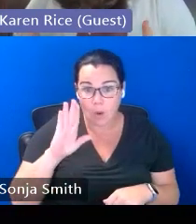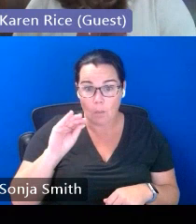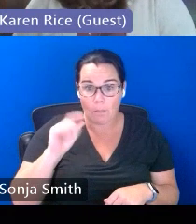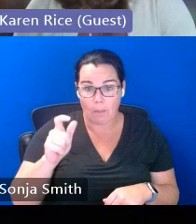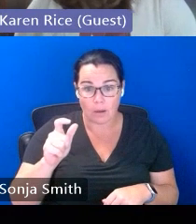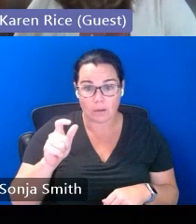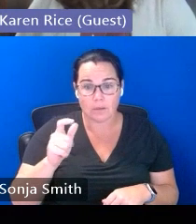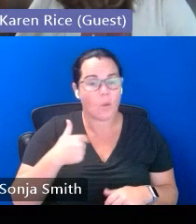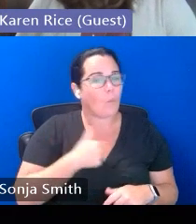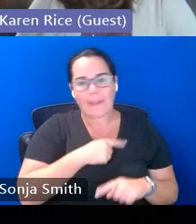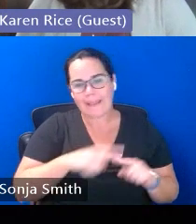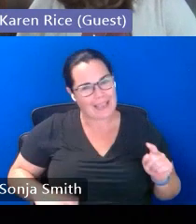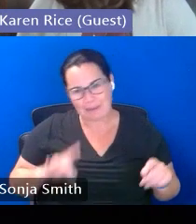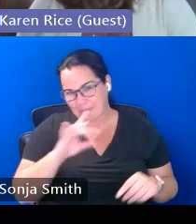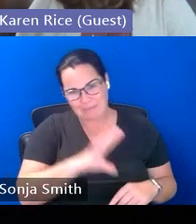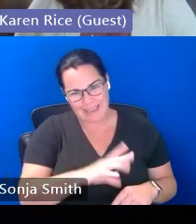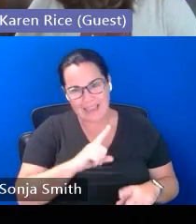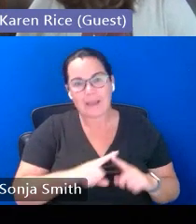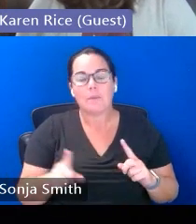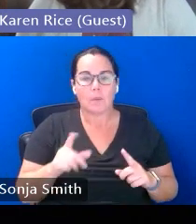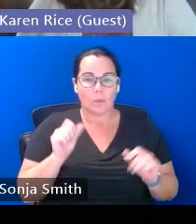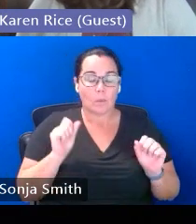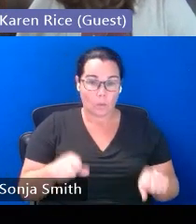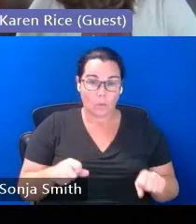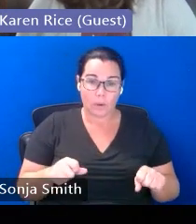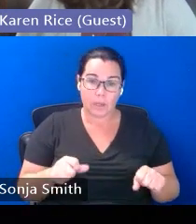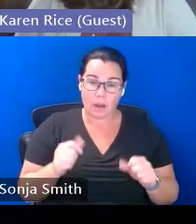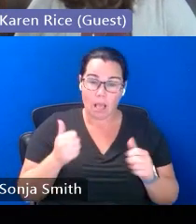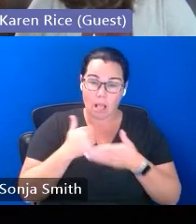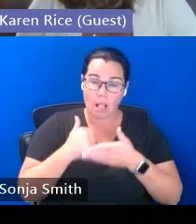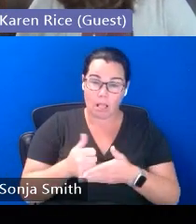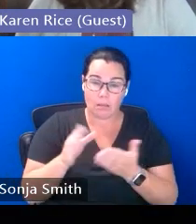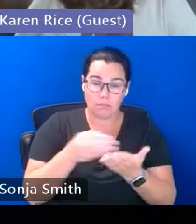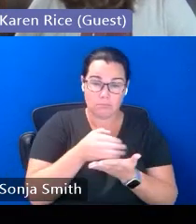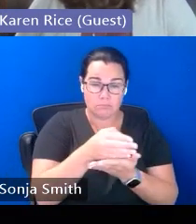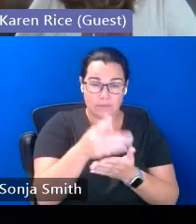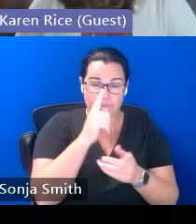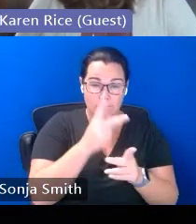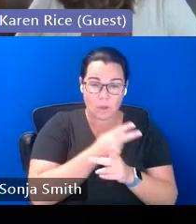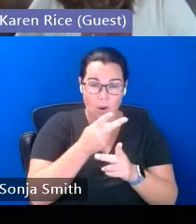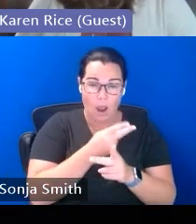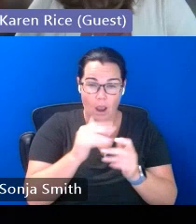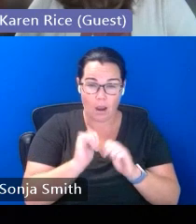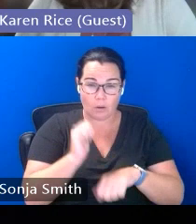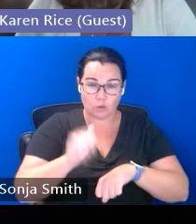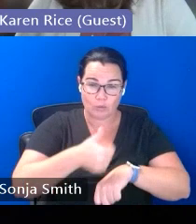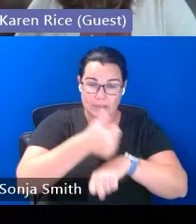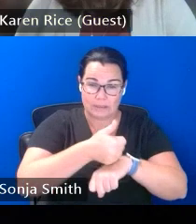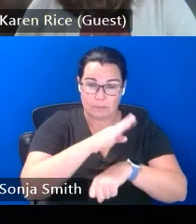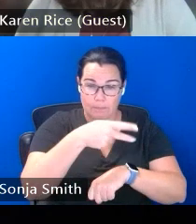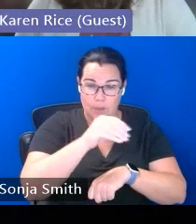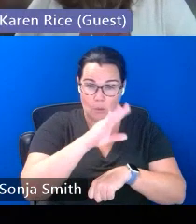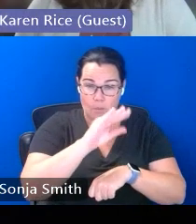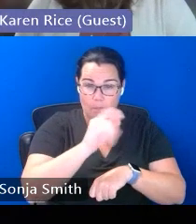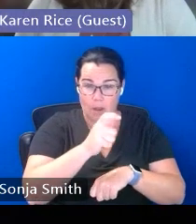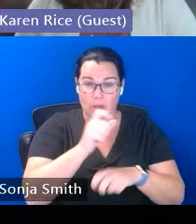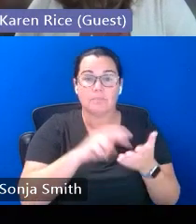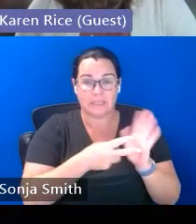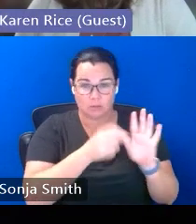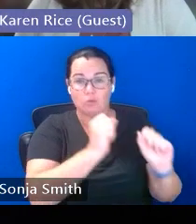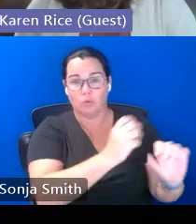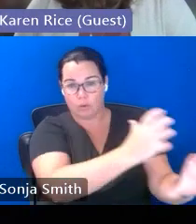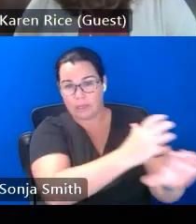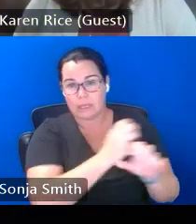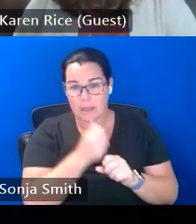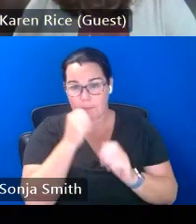we couldn't pay for that but we could help them kind of navigate the process to set that up so that they would have a place to get their mail um and so